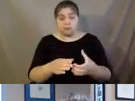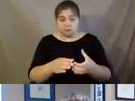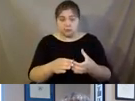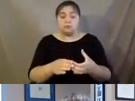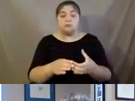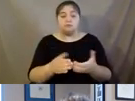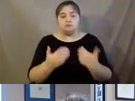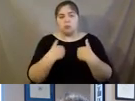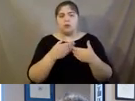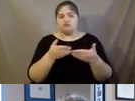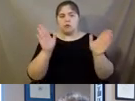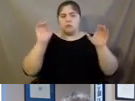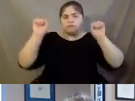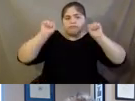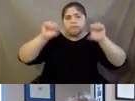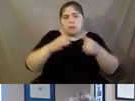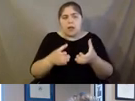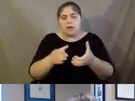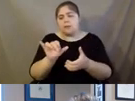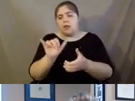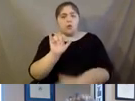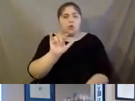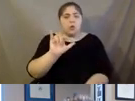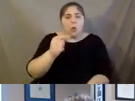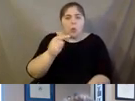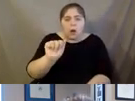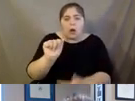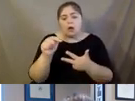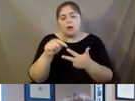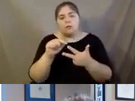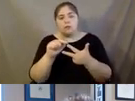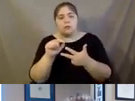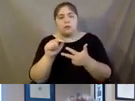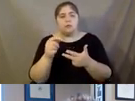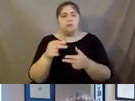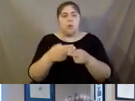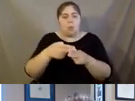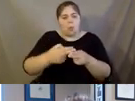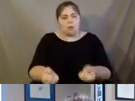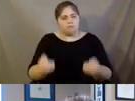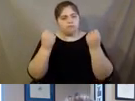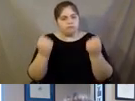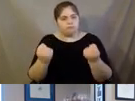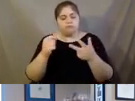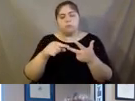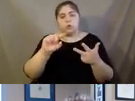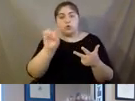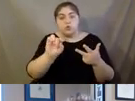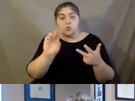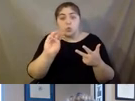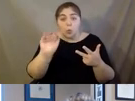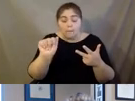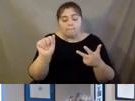fitness classes like yoga and some tight and tone weightlifting classes, Zumba. We have a dance for